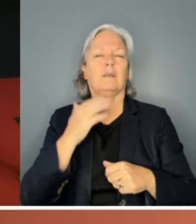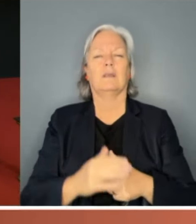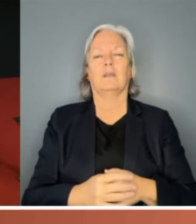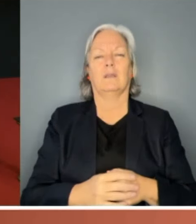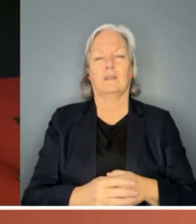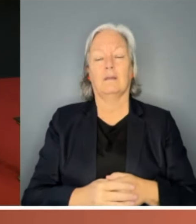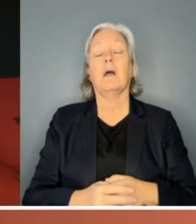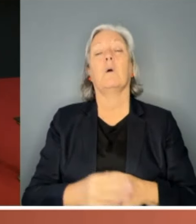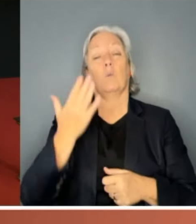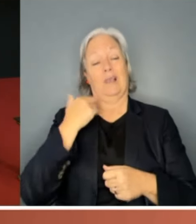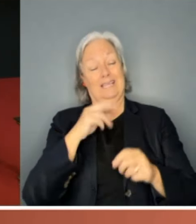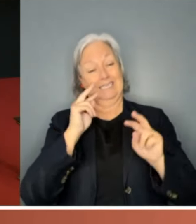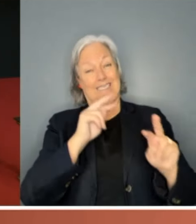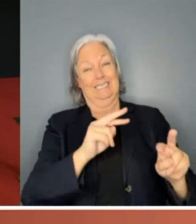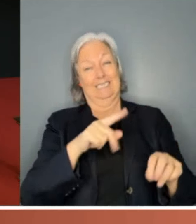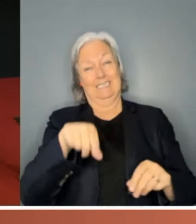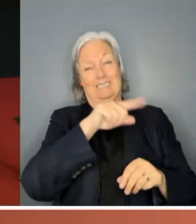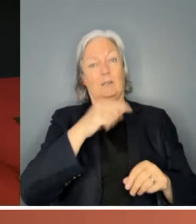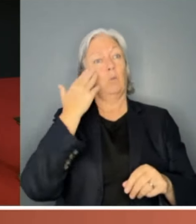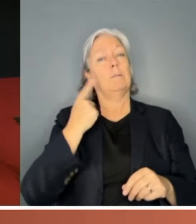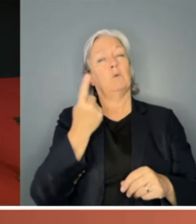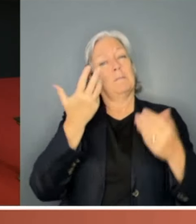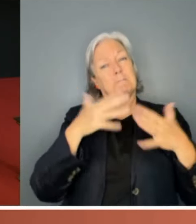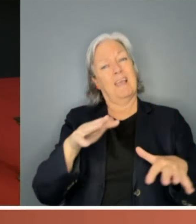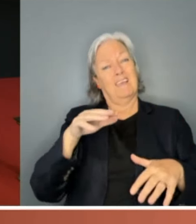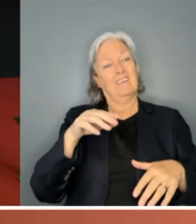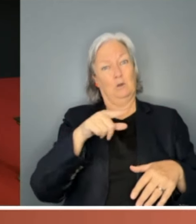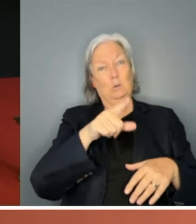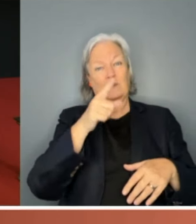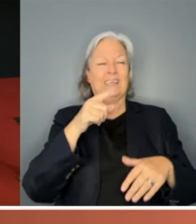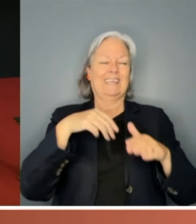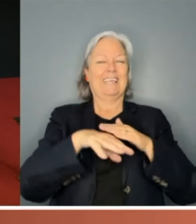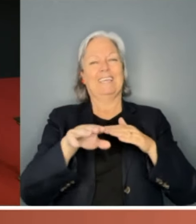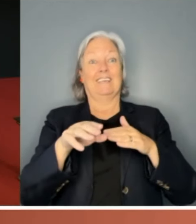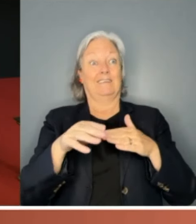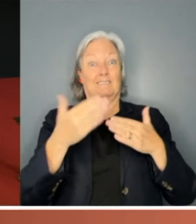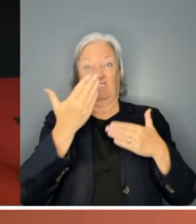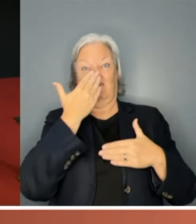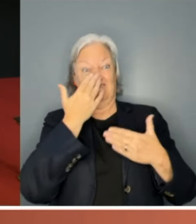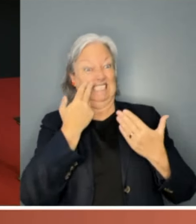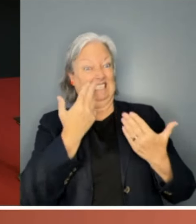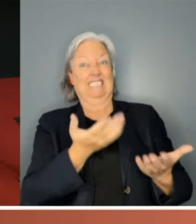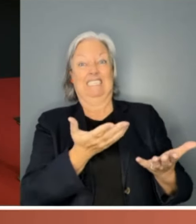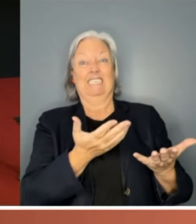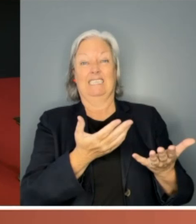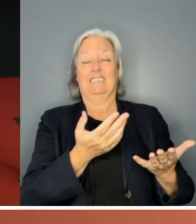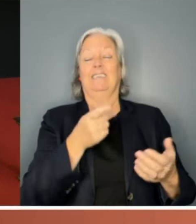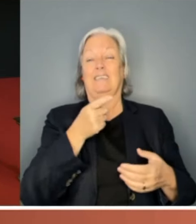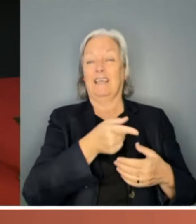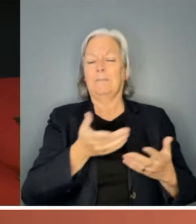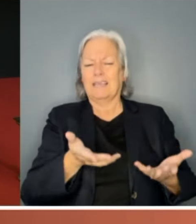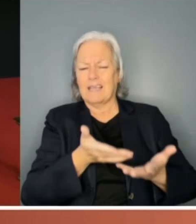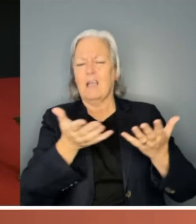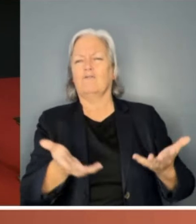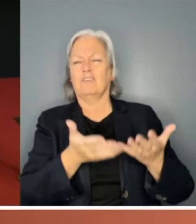those women that have been there, in plain sight, as you say, have been empowered by it, have been encouraged and inspired by